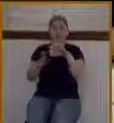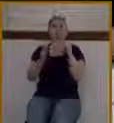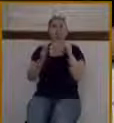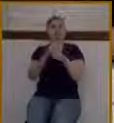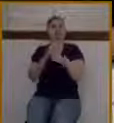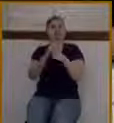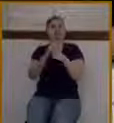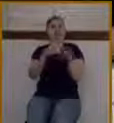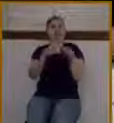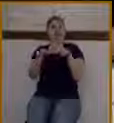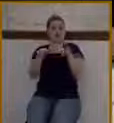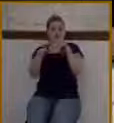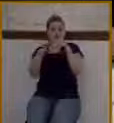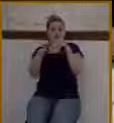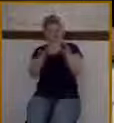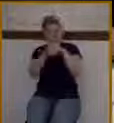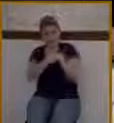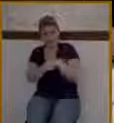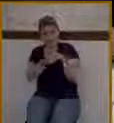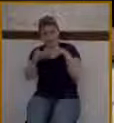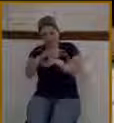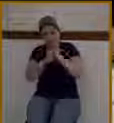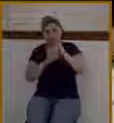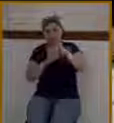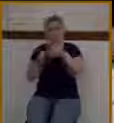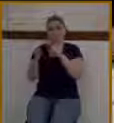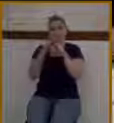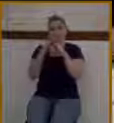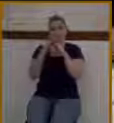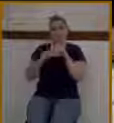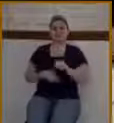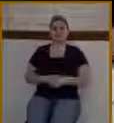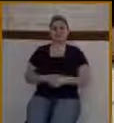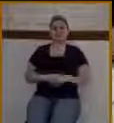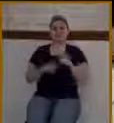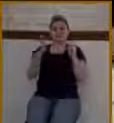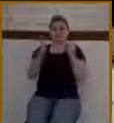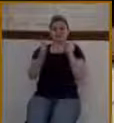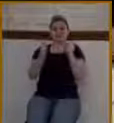down into the city, people are shouting.